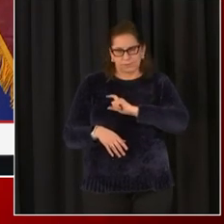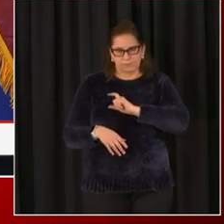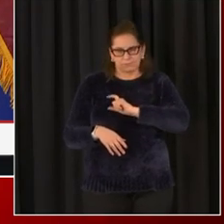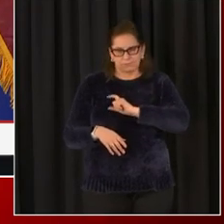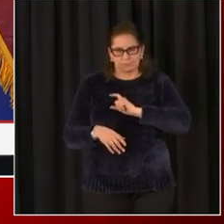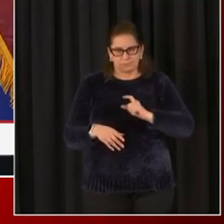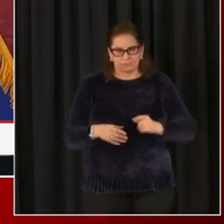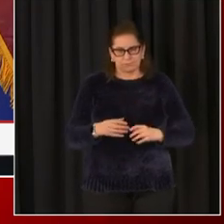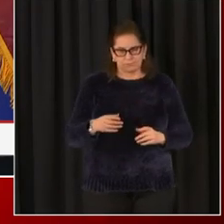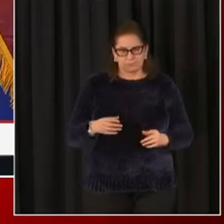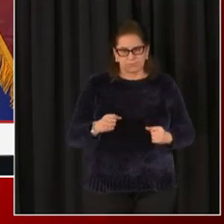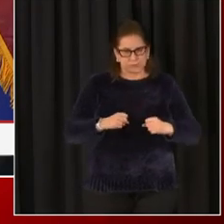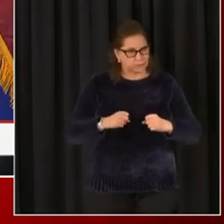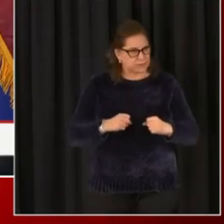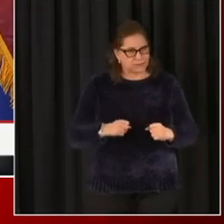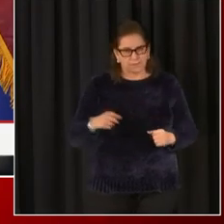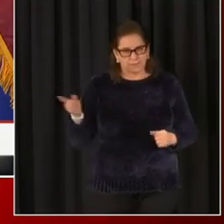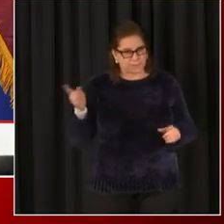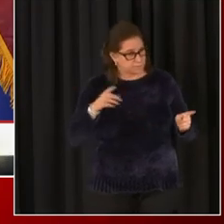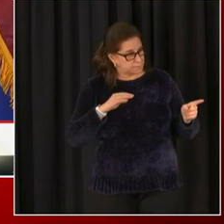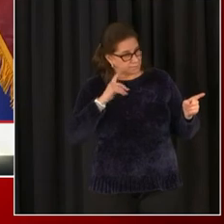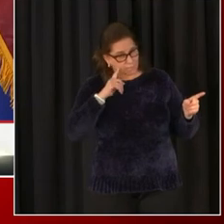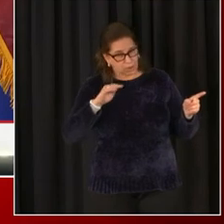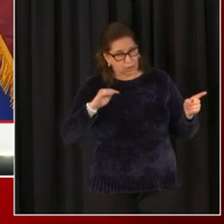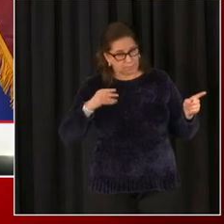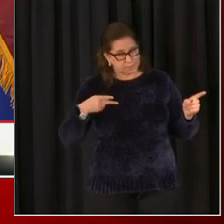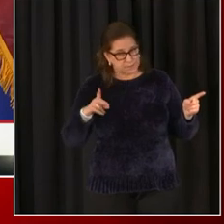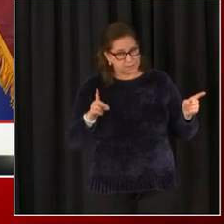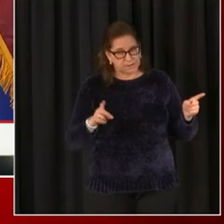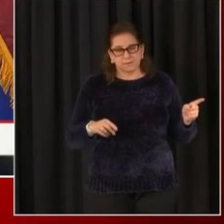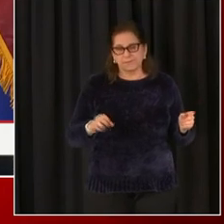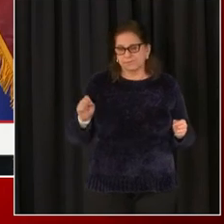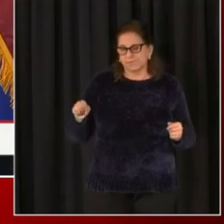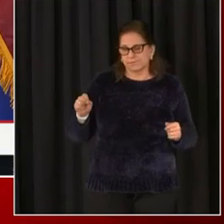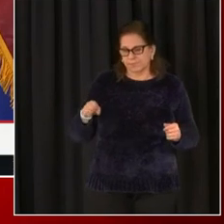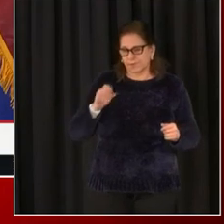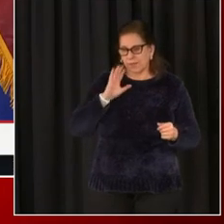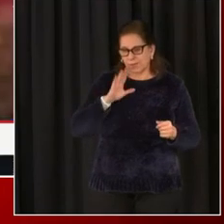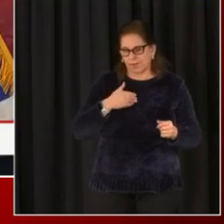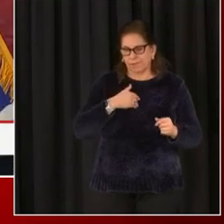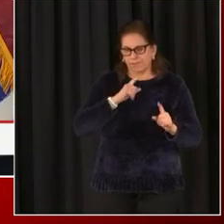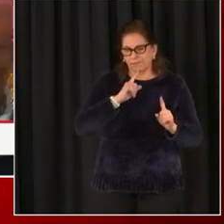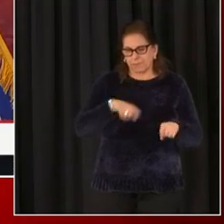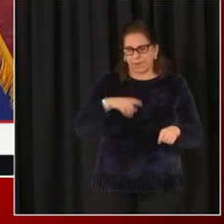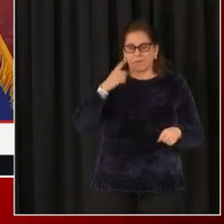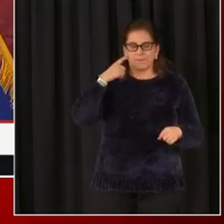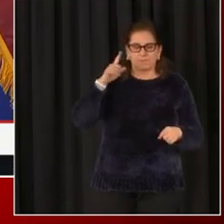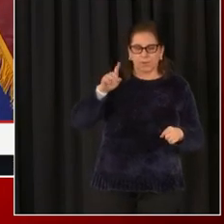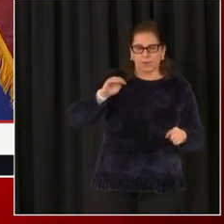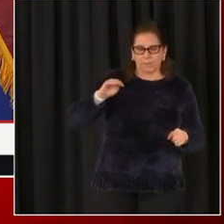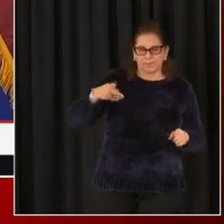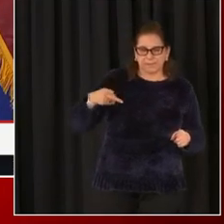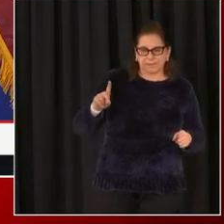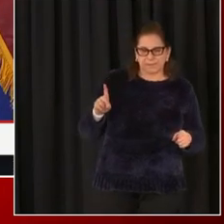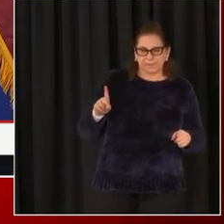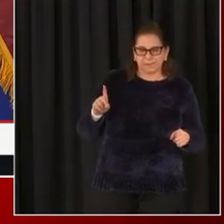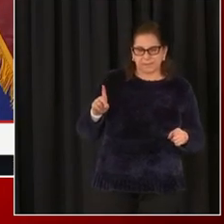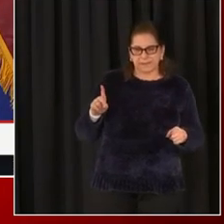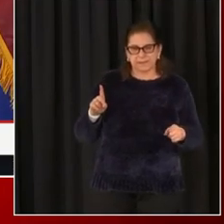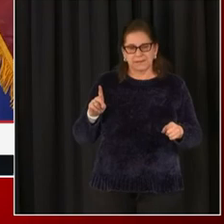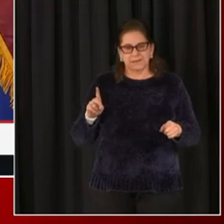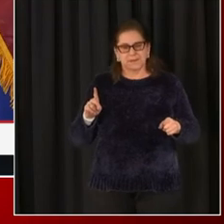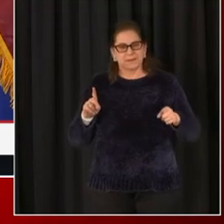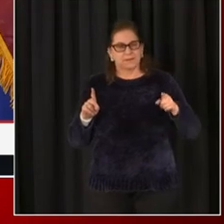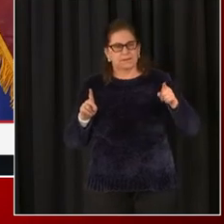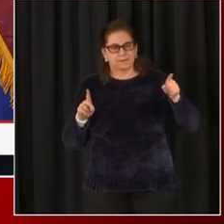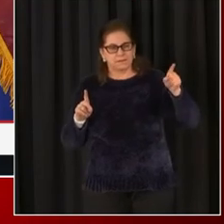the, uh, the one for the MPD? Or will, will you guys be having your own, I should say? Yeah, we'll be doing one for MPD, but even at a, at a greater level, I'm sure Director